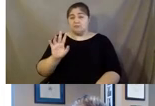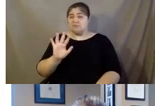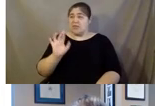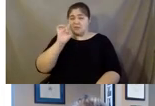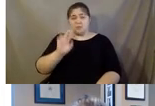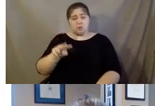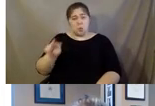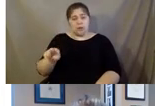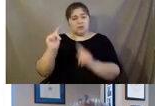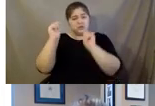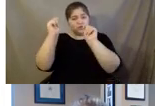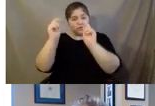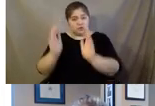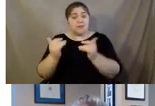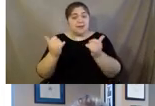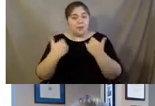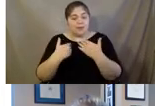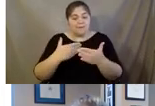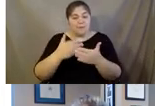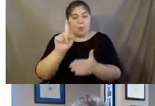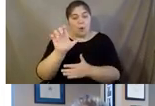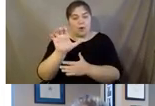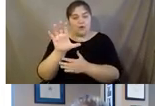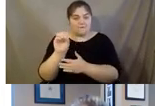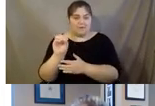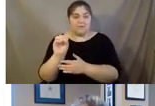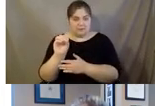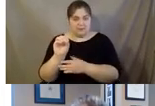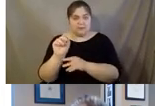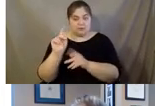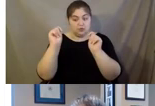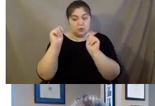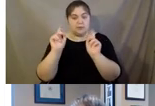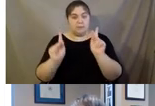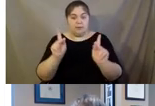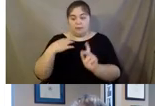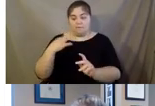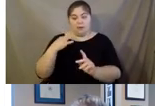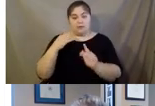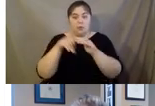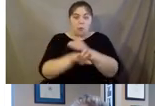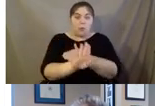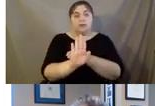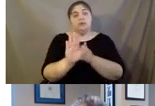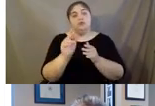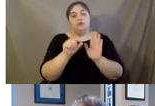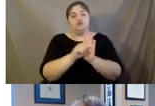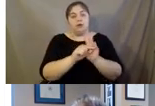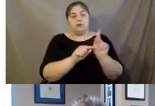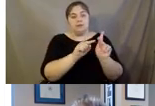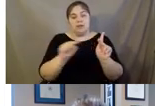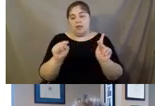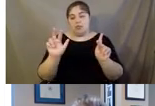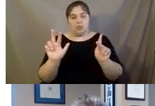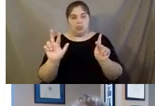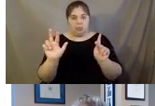close to 150 tutors volunteering once a week to go into grades K through three. We're in five